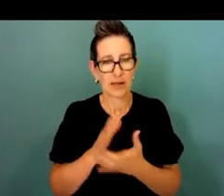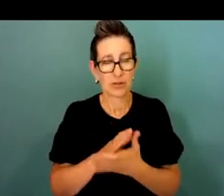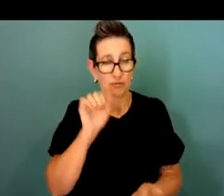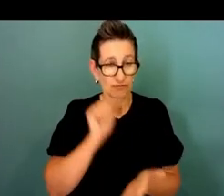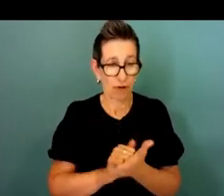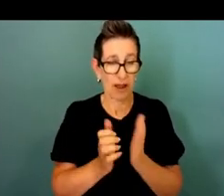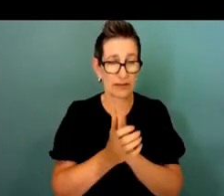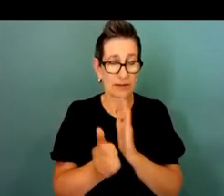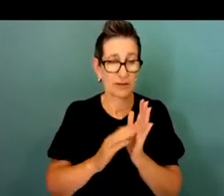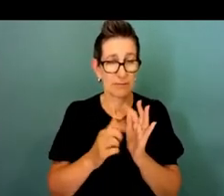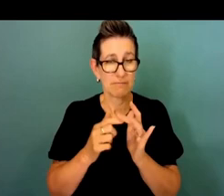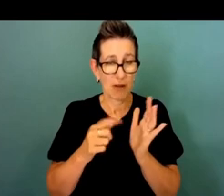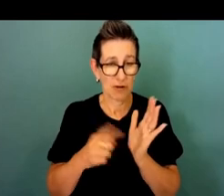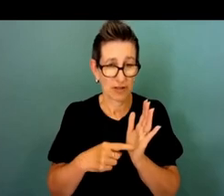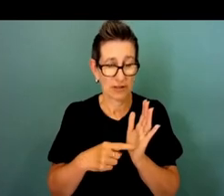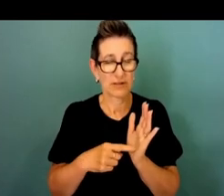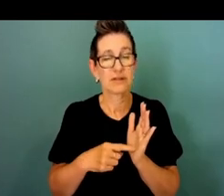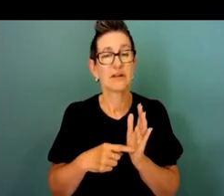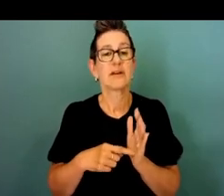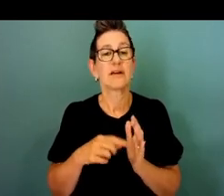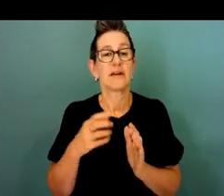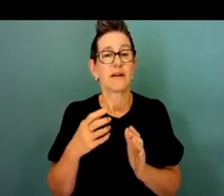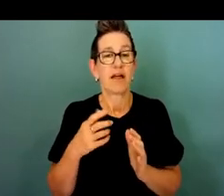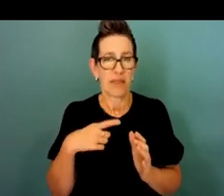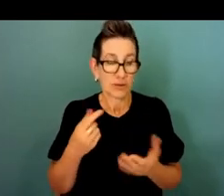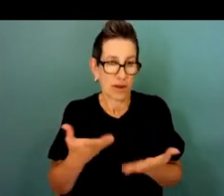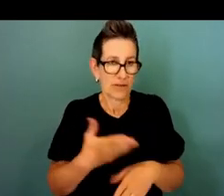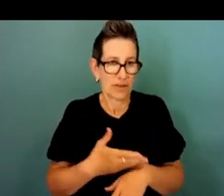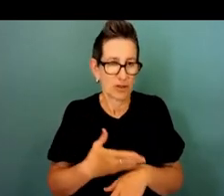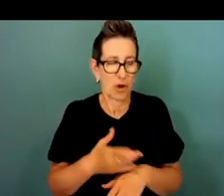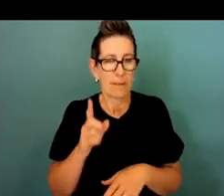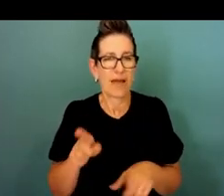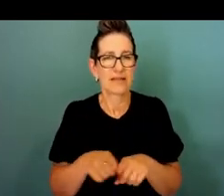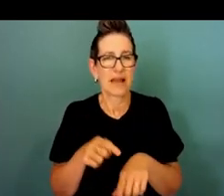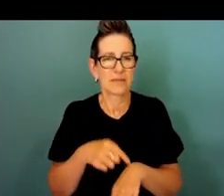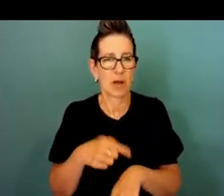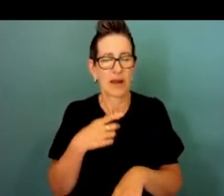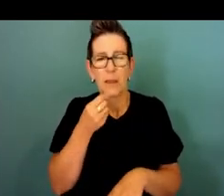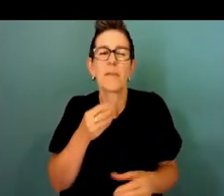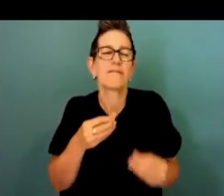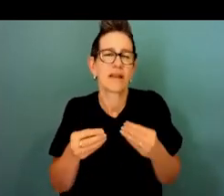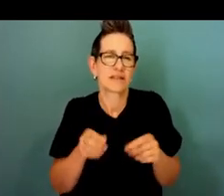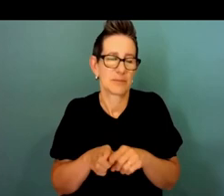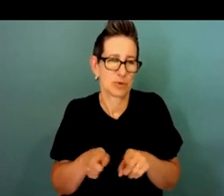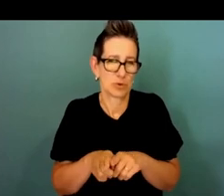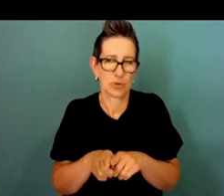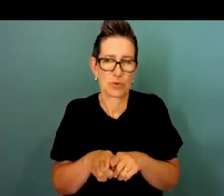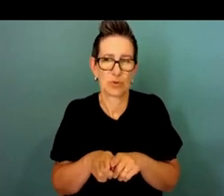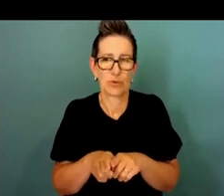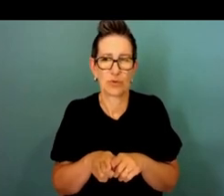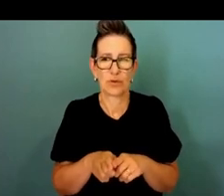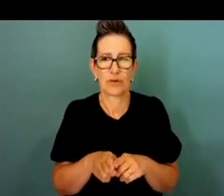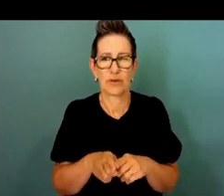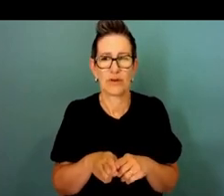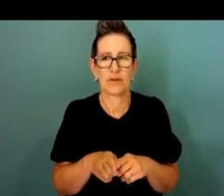it's part of that same picture but how do we also alongside merit be agile and also embrace all of the different types